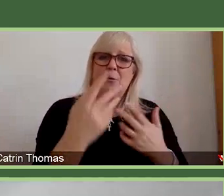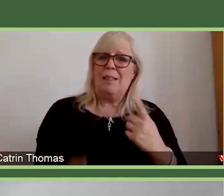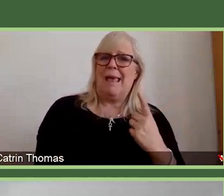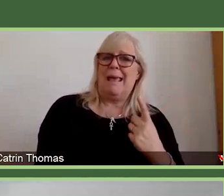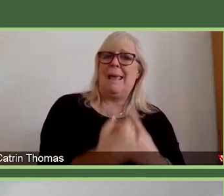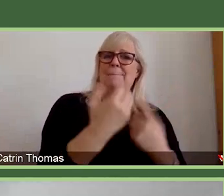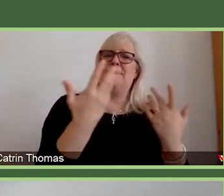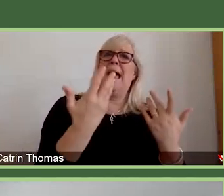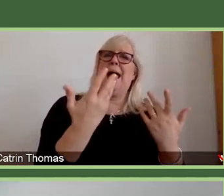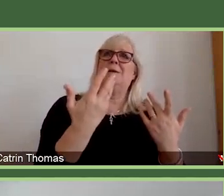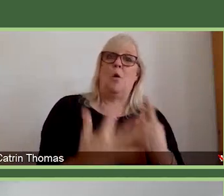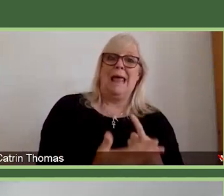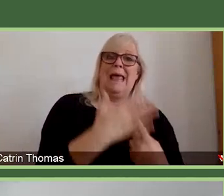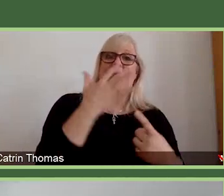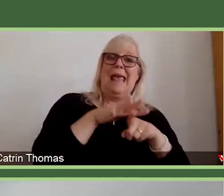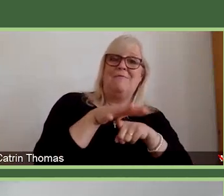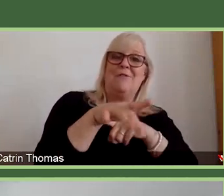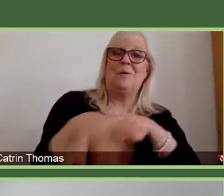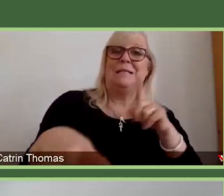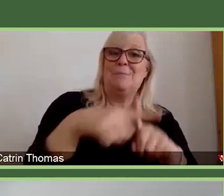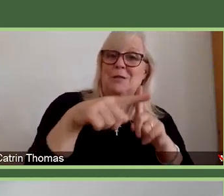should throw this back at you, Diego, close to your heart.